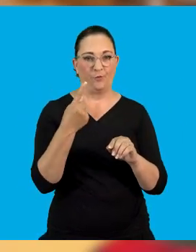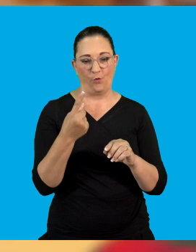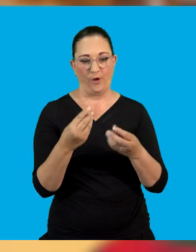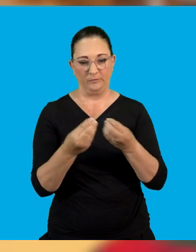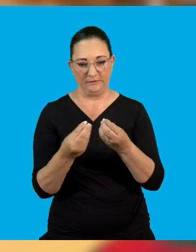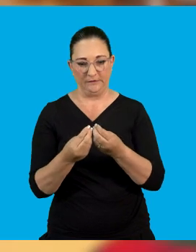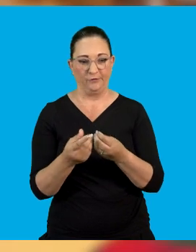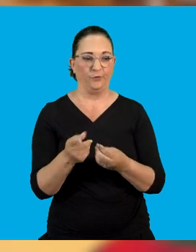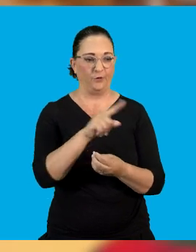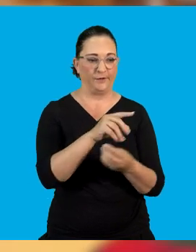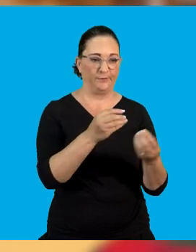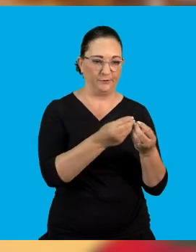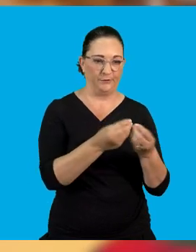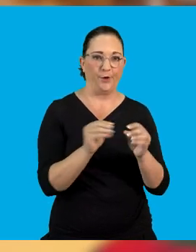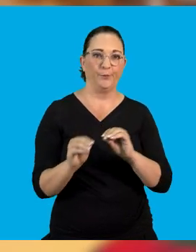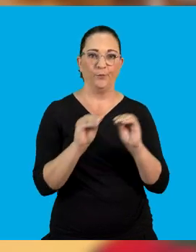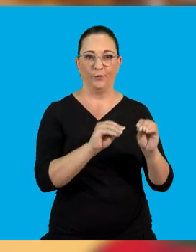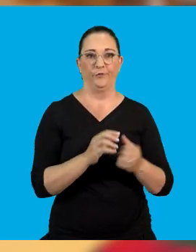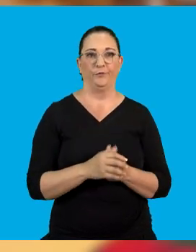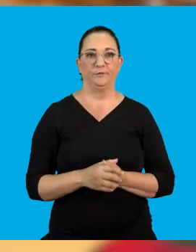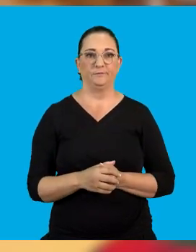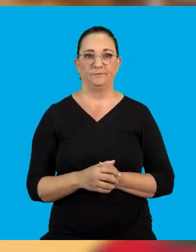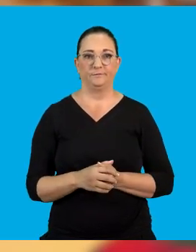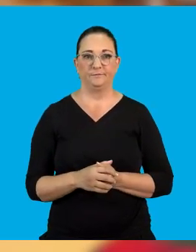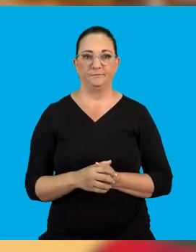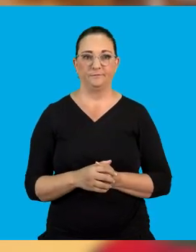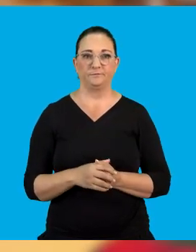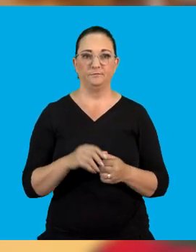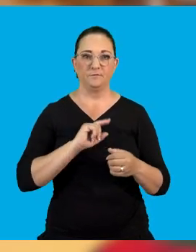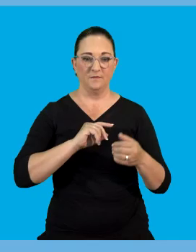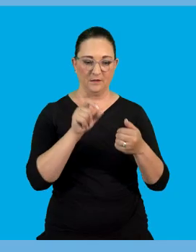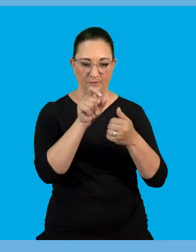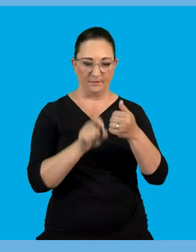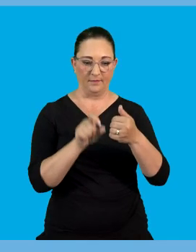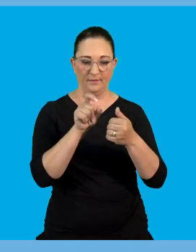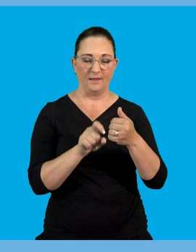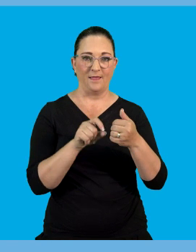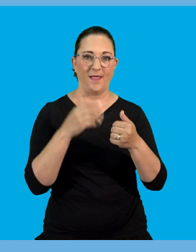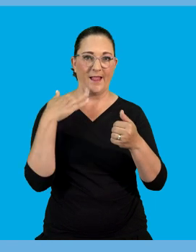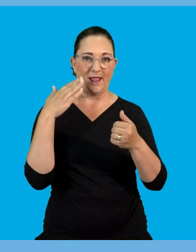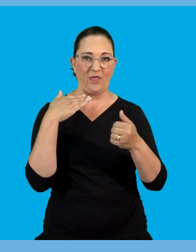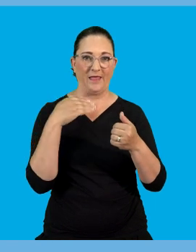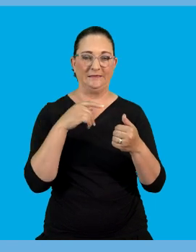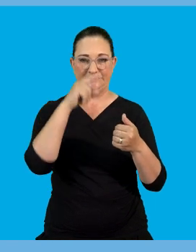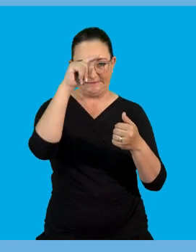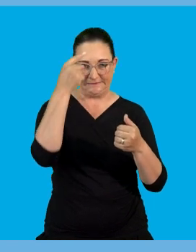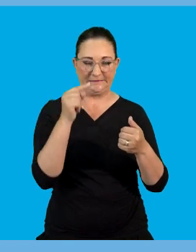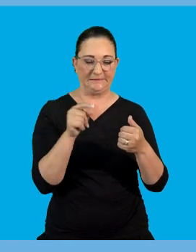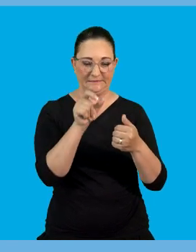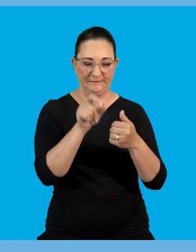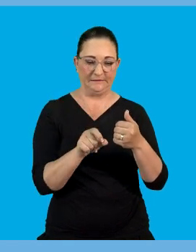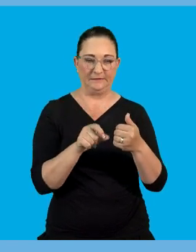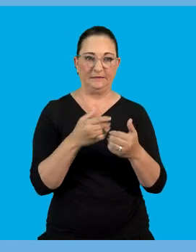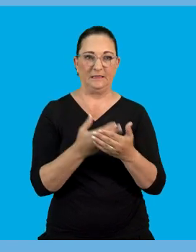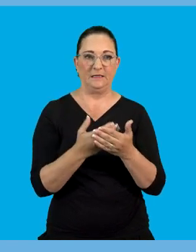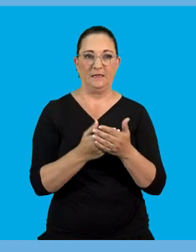one material to the other material. Why those electrons are going to heat up the air then that that air is going to heat heat